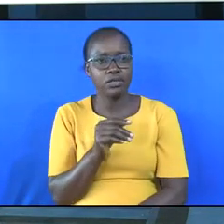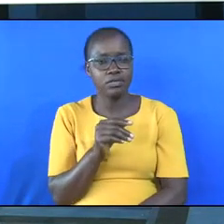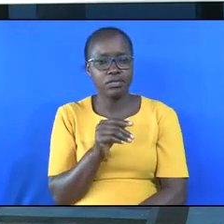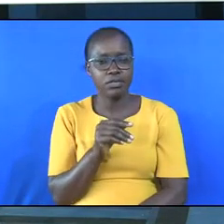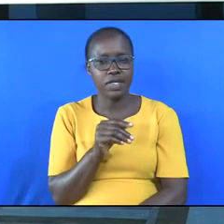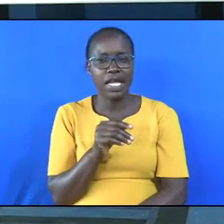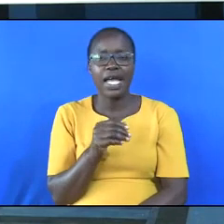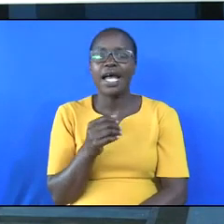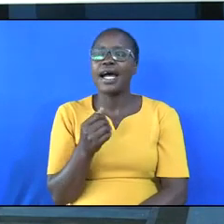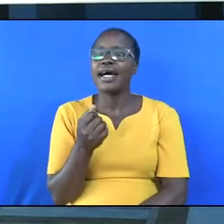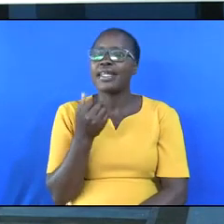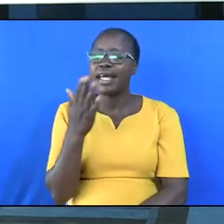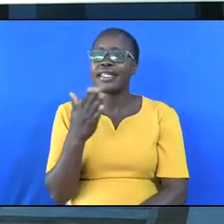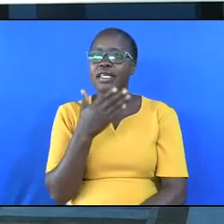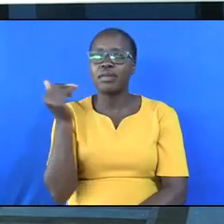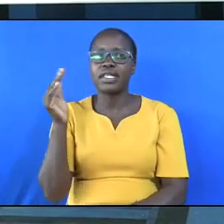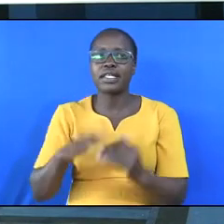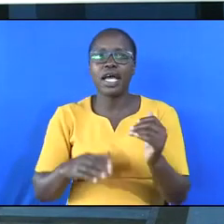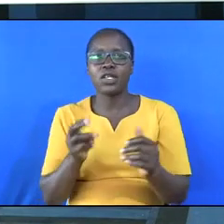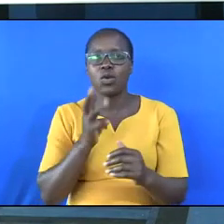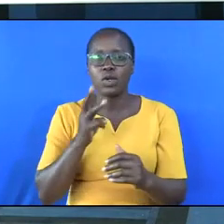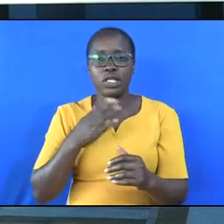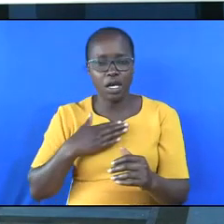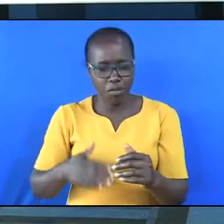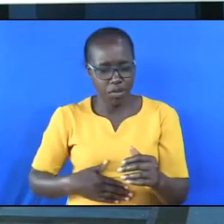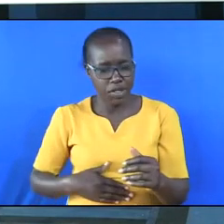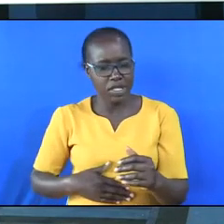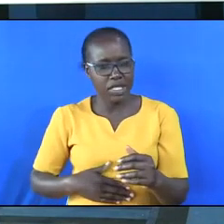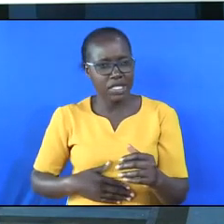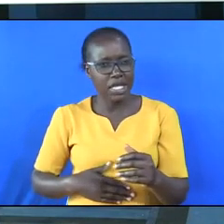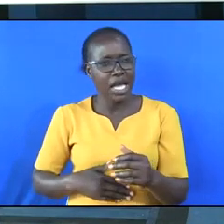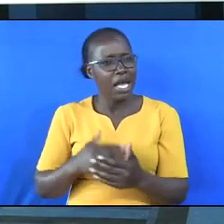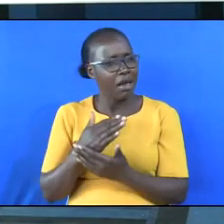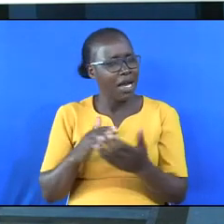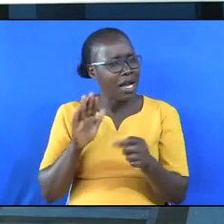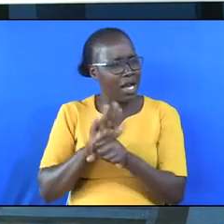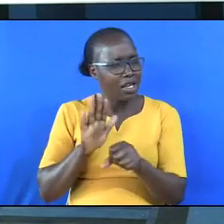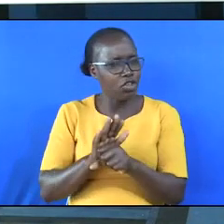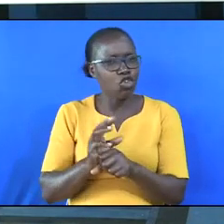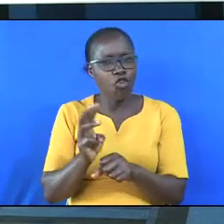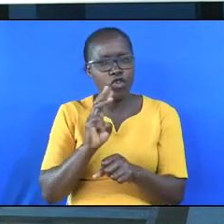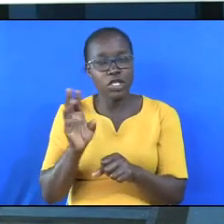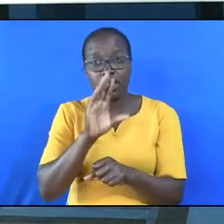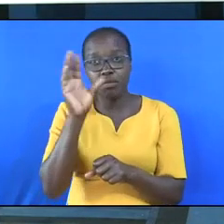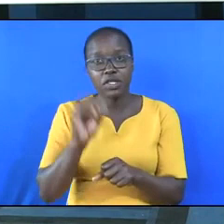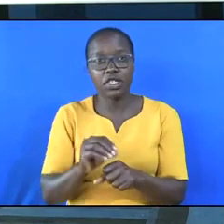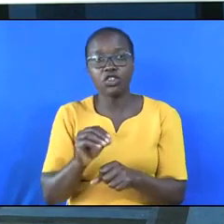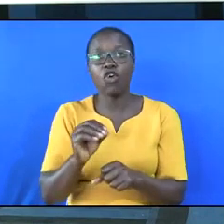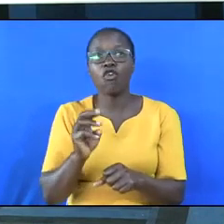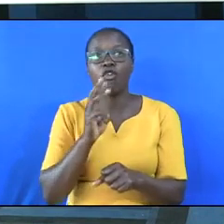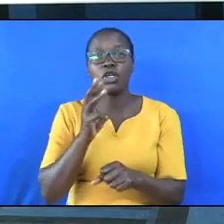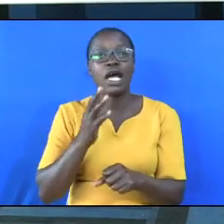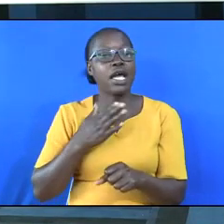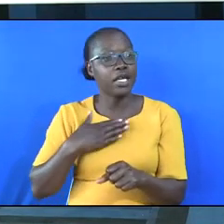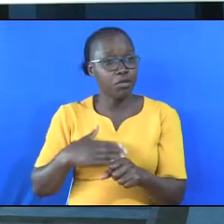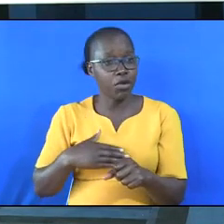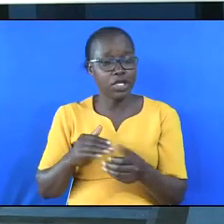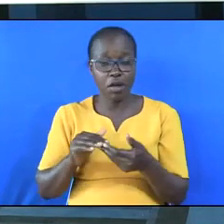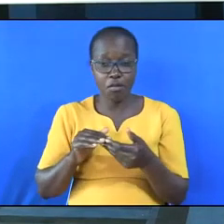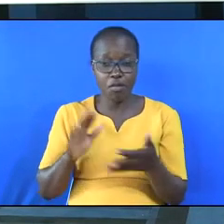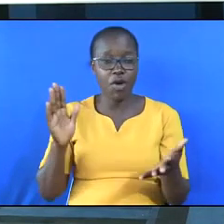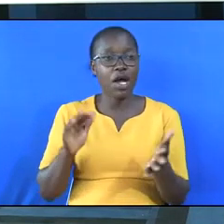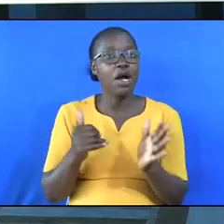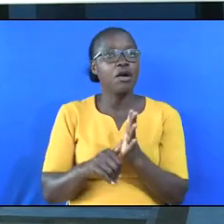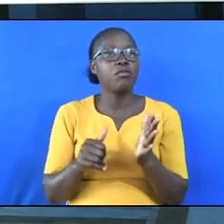nothing better than water. Our bodies are made up of a lot of water. The percentage of water in our brains is much more. Our